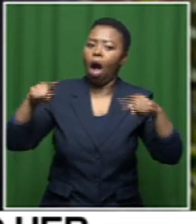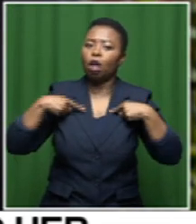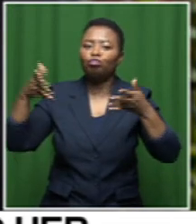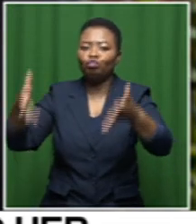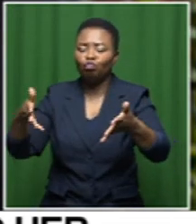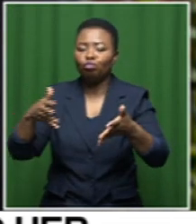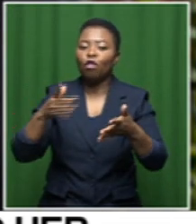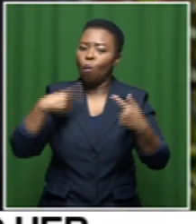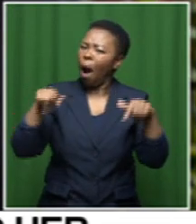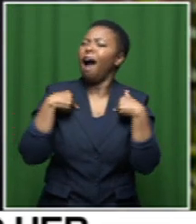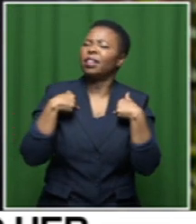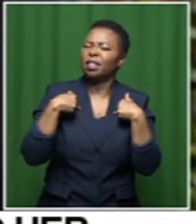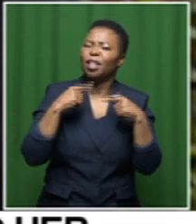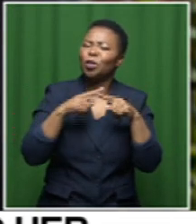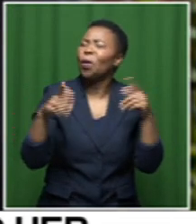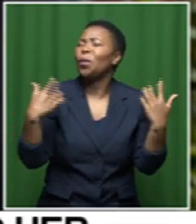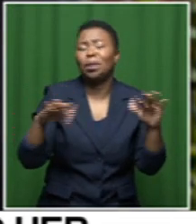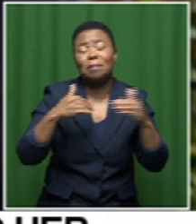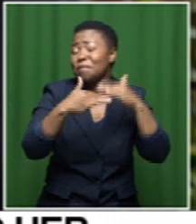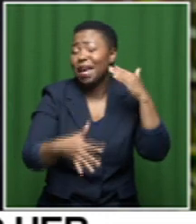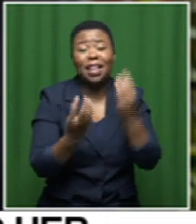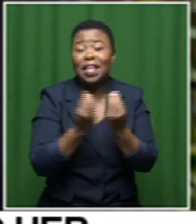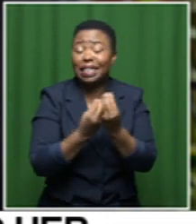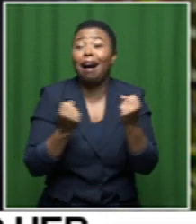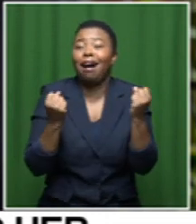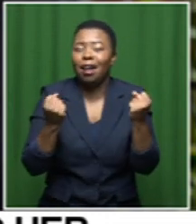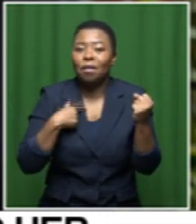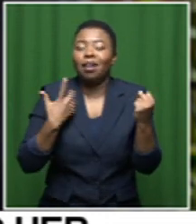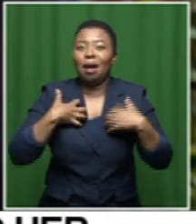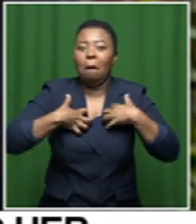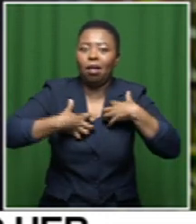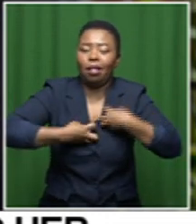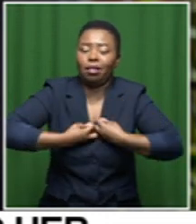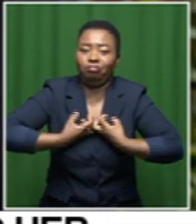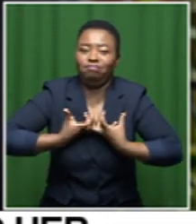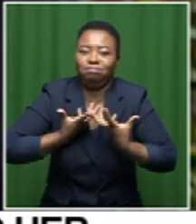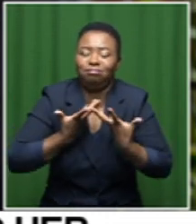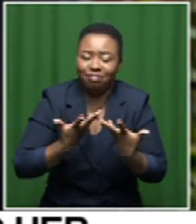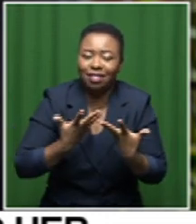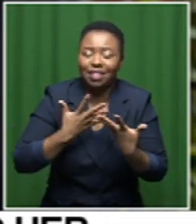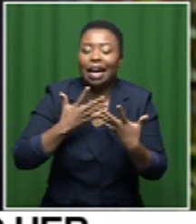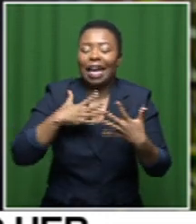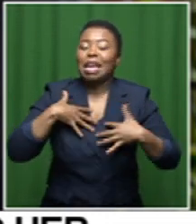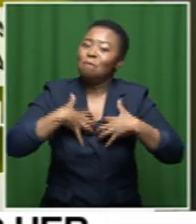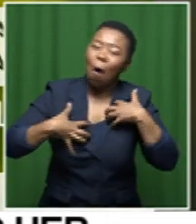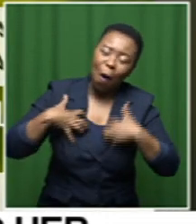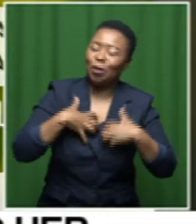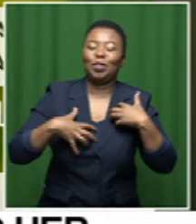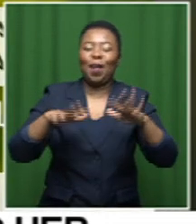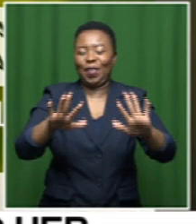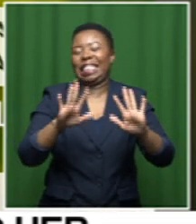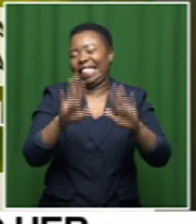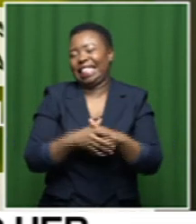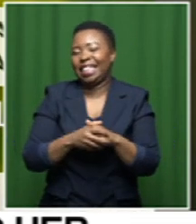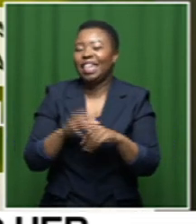um and yeah there's so much to say about it I probably will get emotional if I speak even more but you say anymore I want to talk